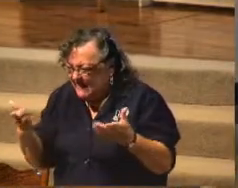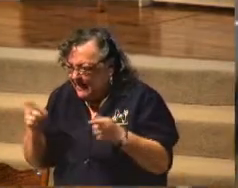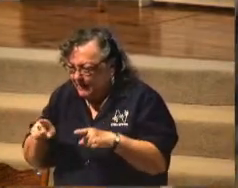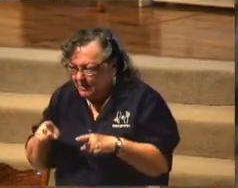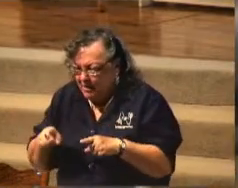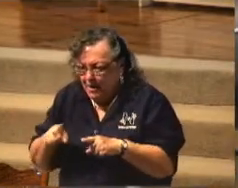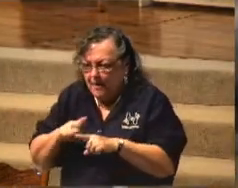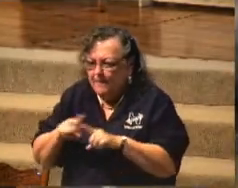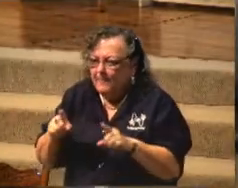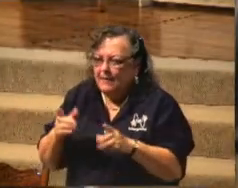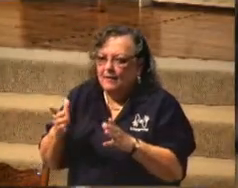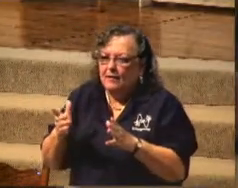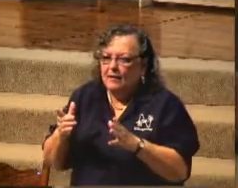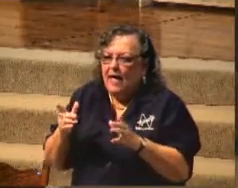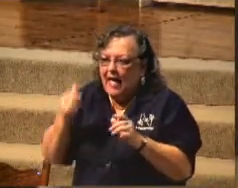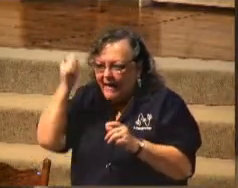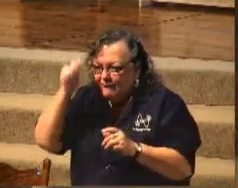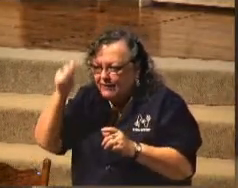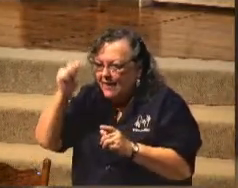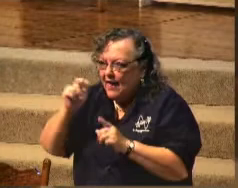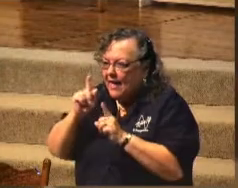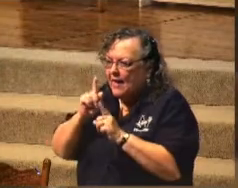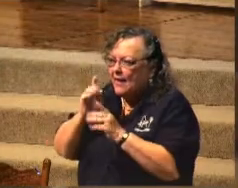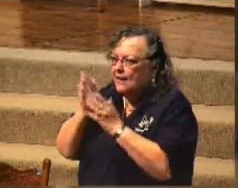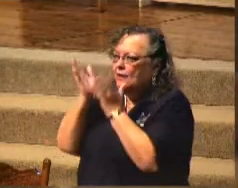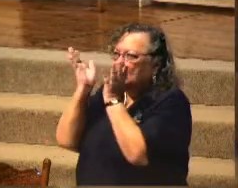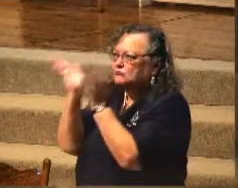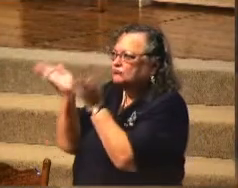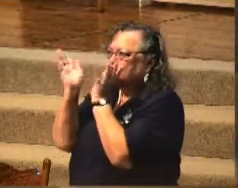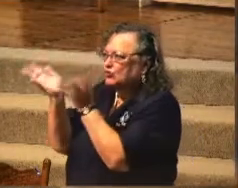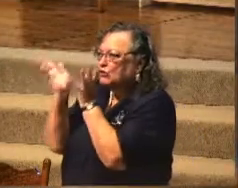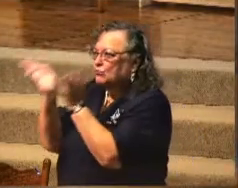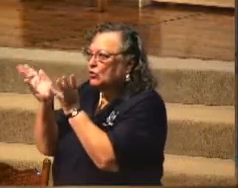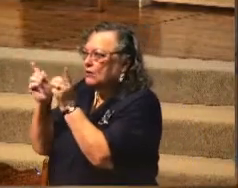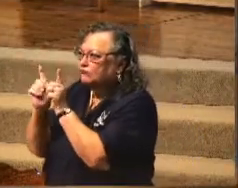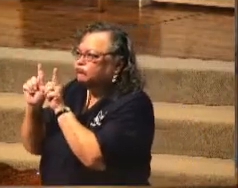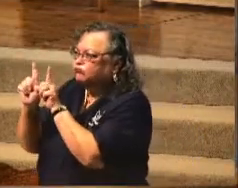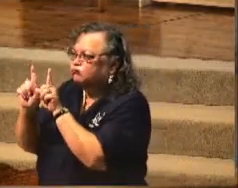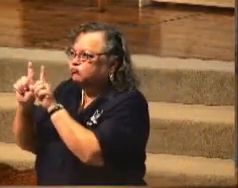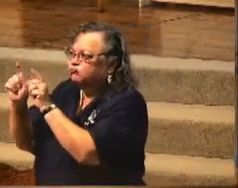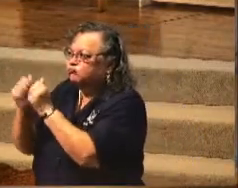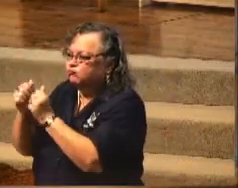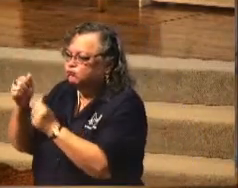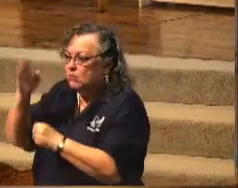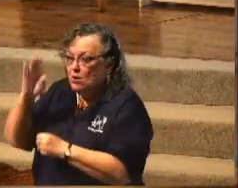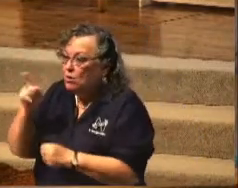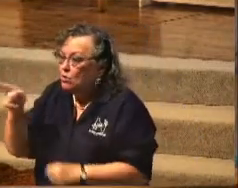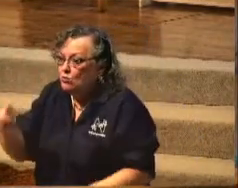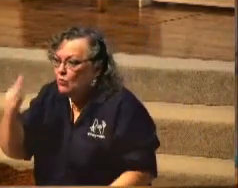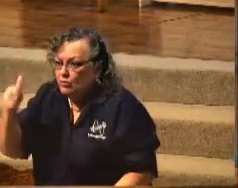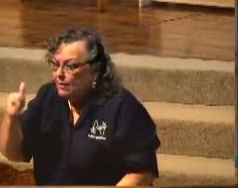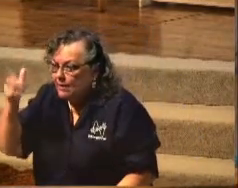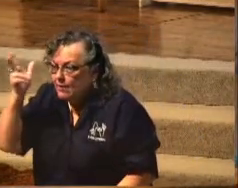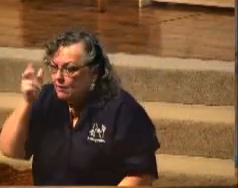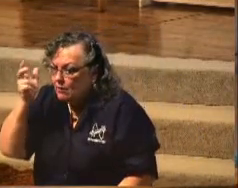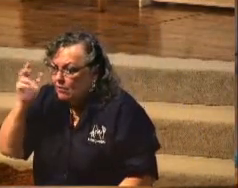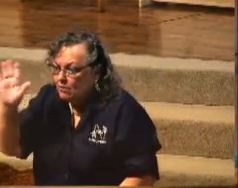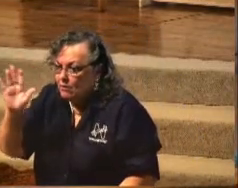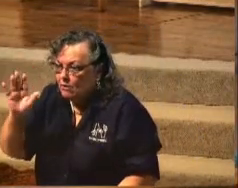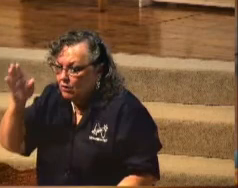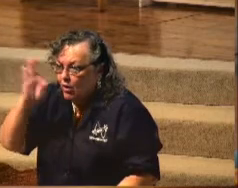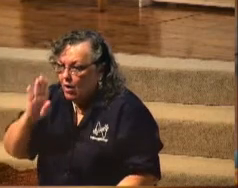communing with God, you're probably not going to hear that still, small voice. You need to hear the Word